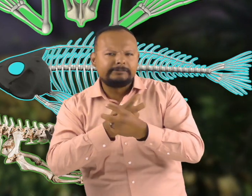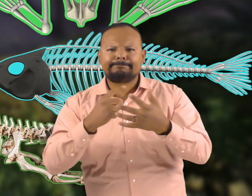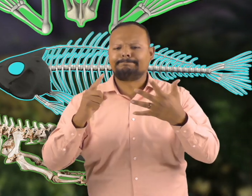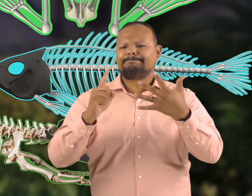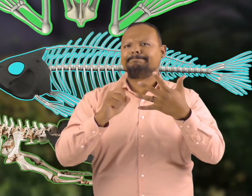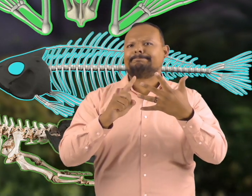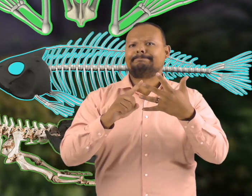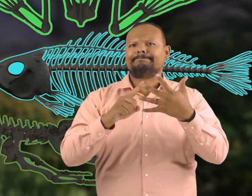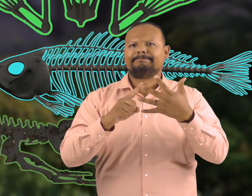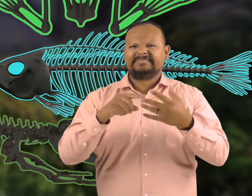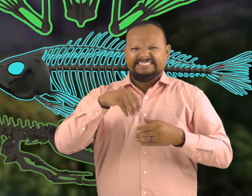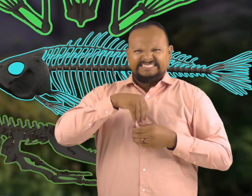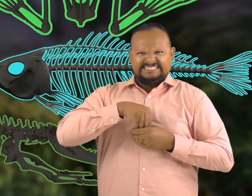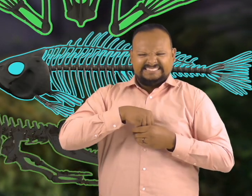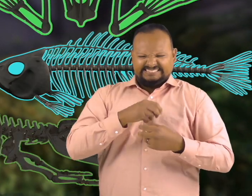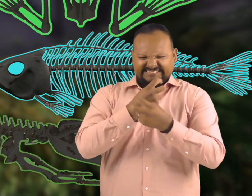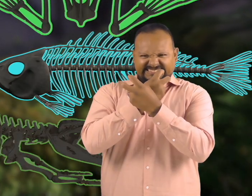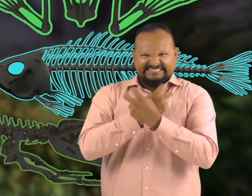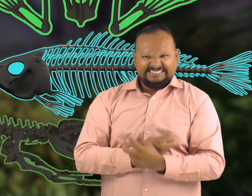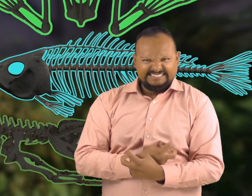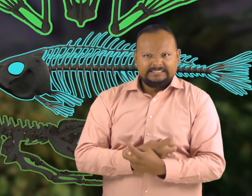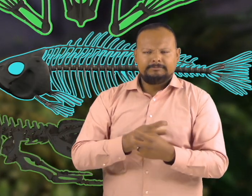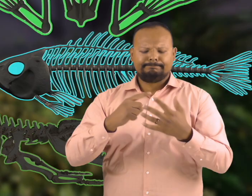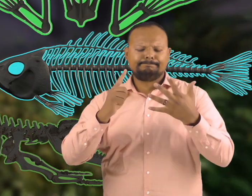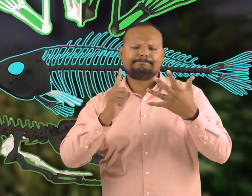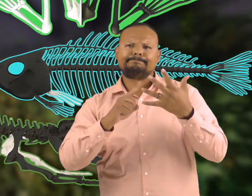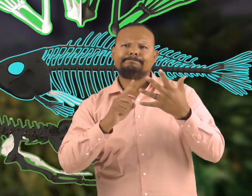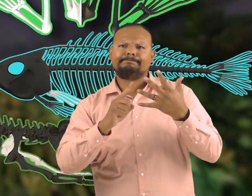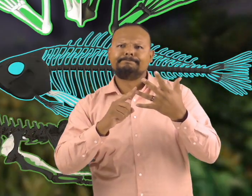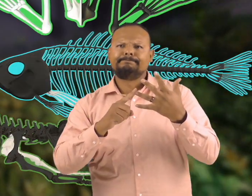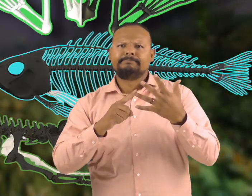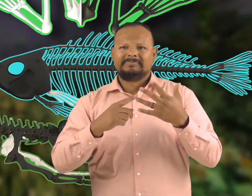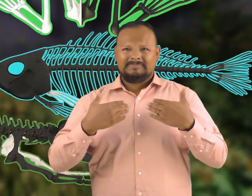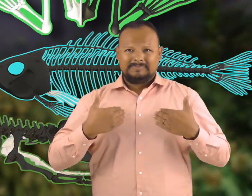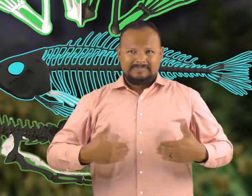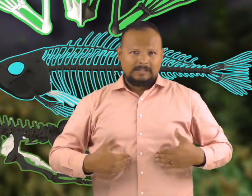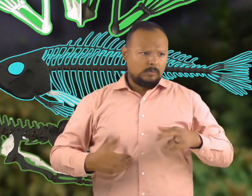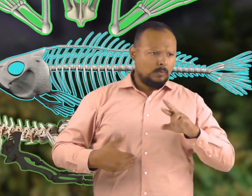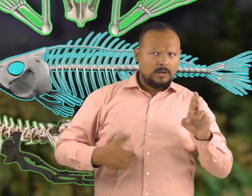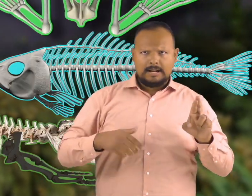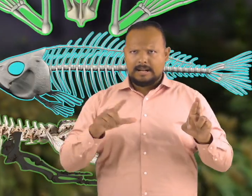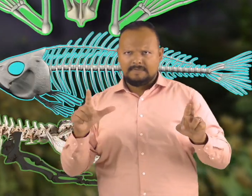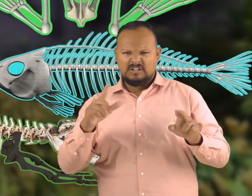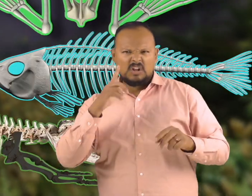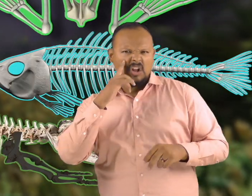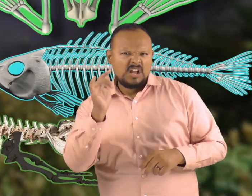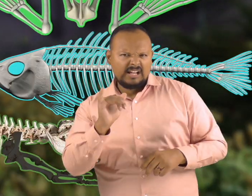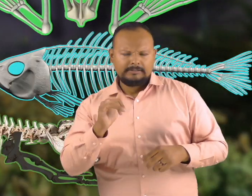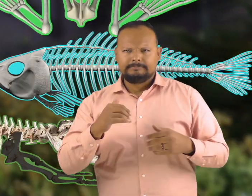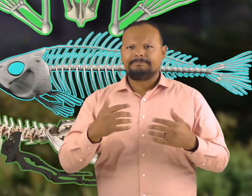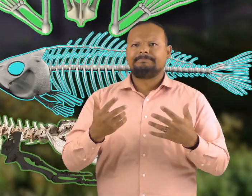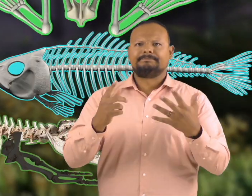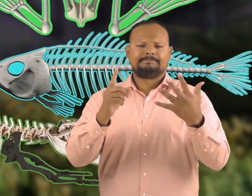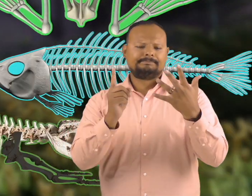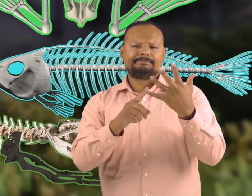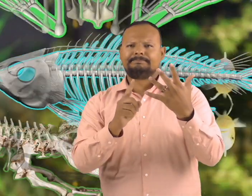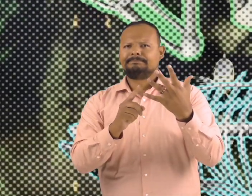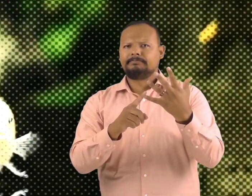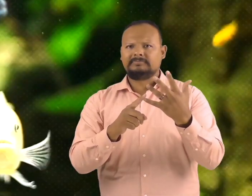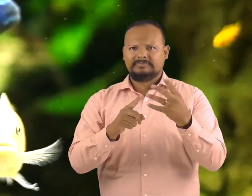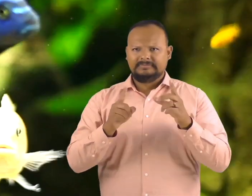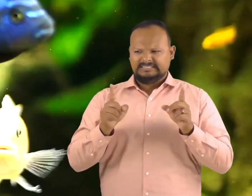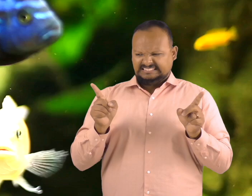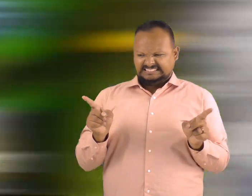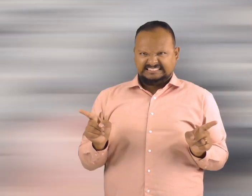skull, endoskeleton, bilateral symmetry, and two pairs of appendages.